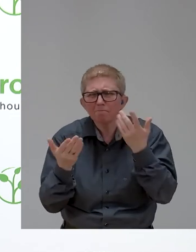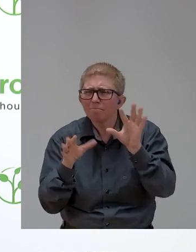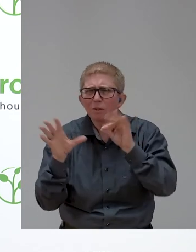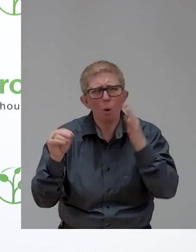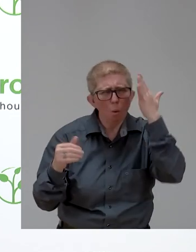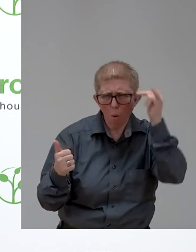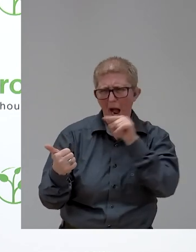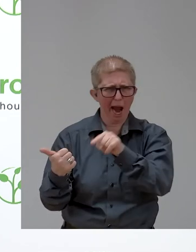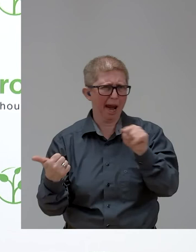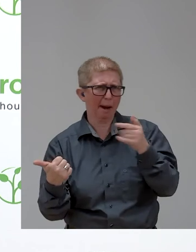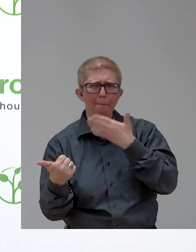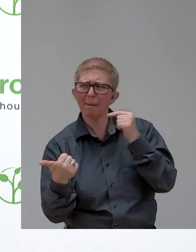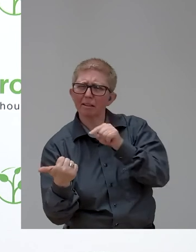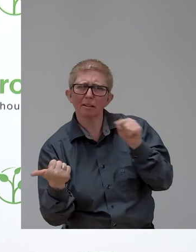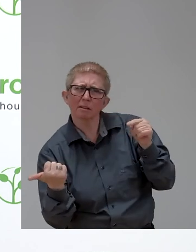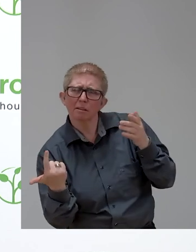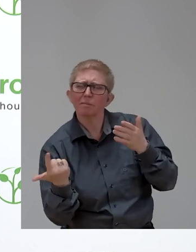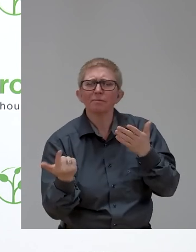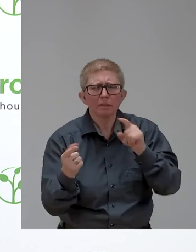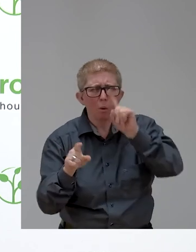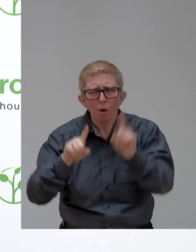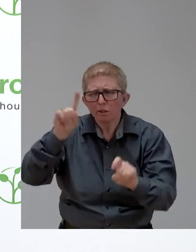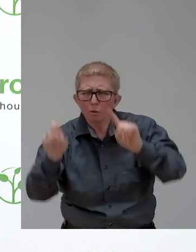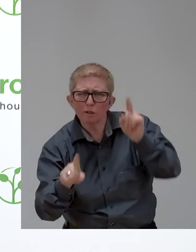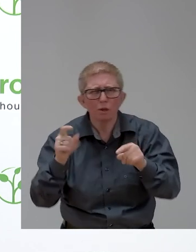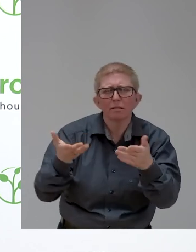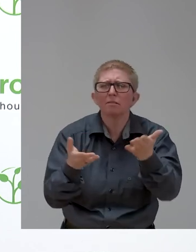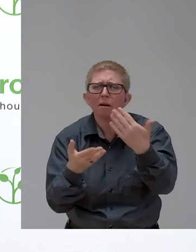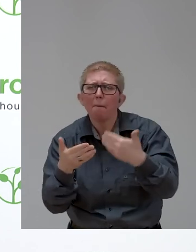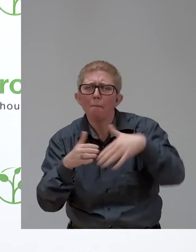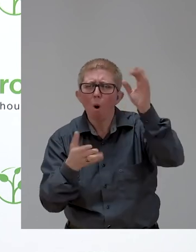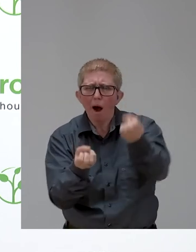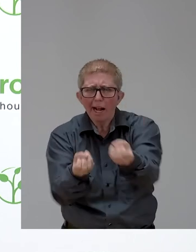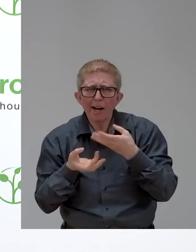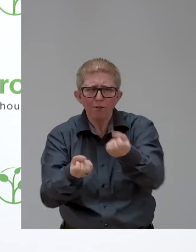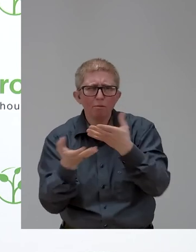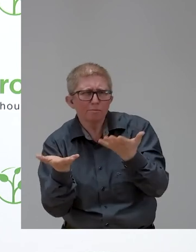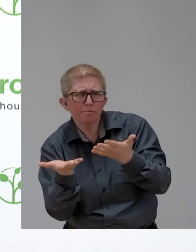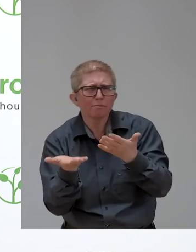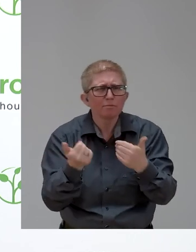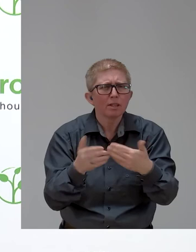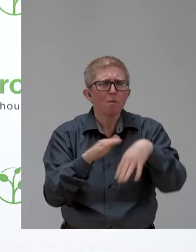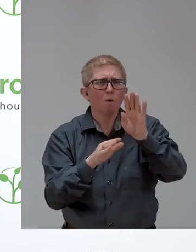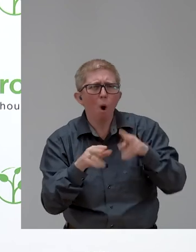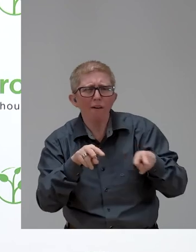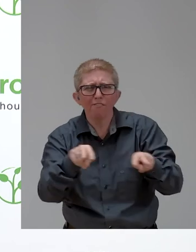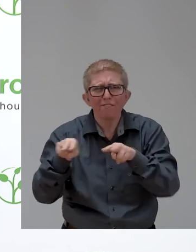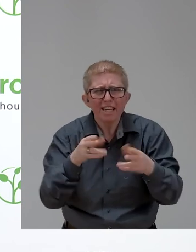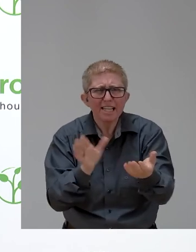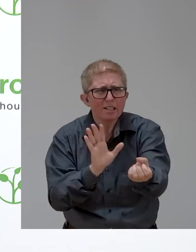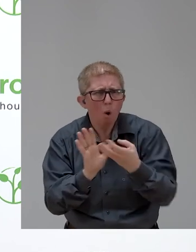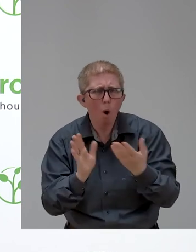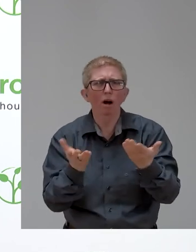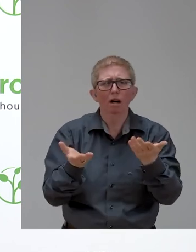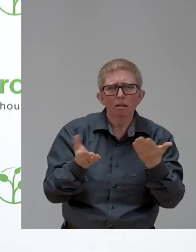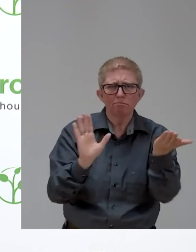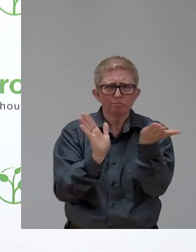ask for some more material from videos to pictures to supportive documentation and then the fact